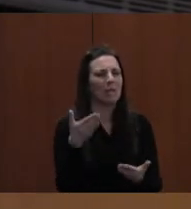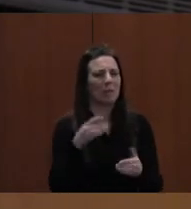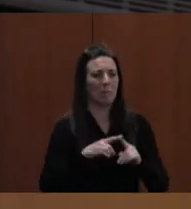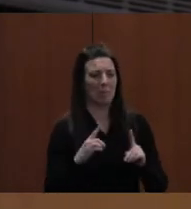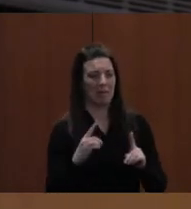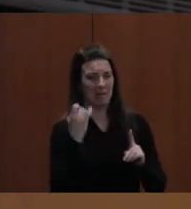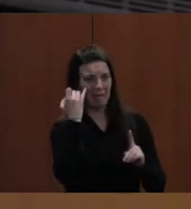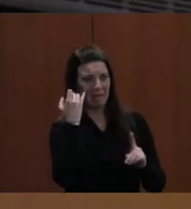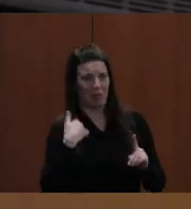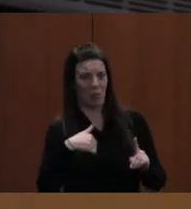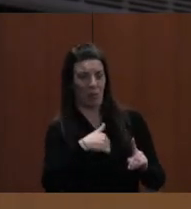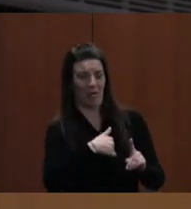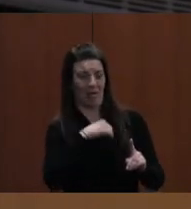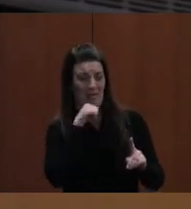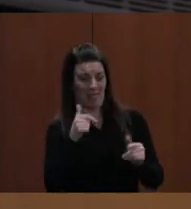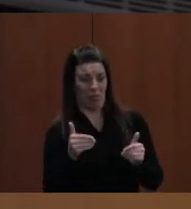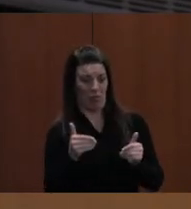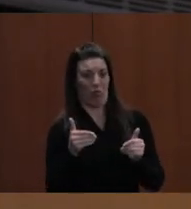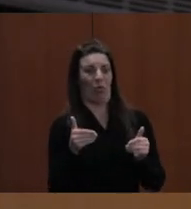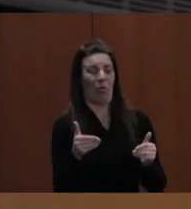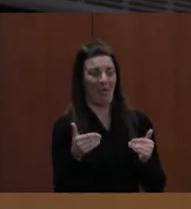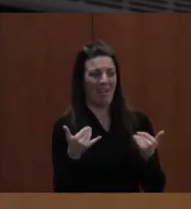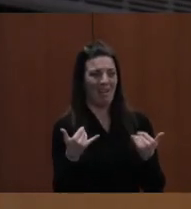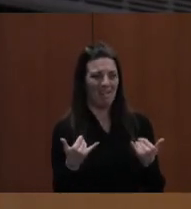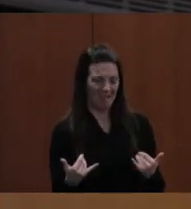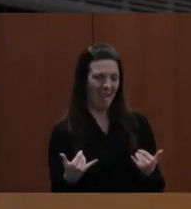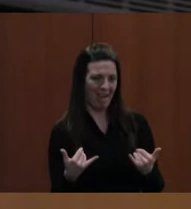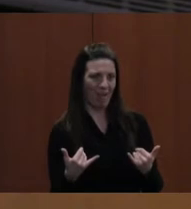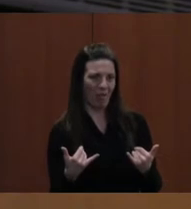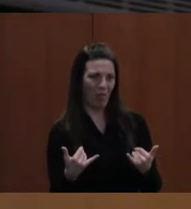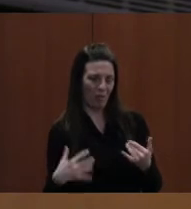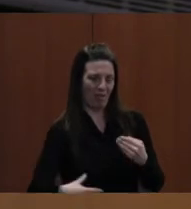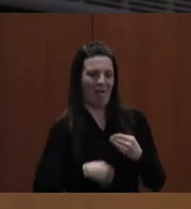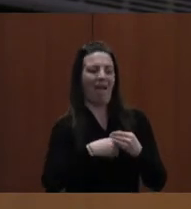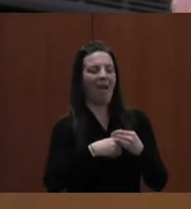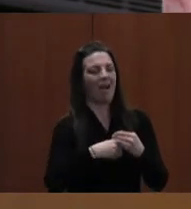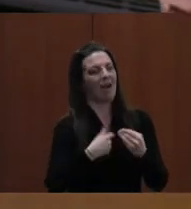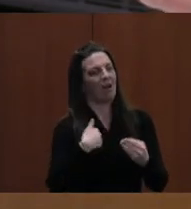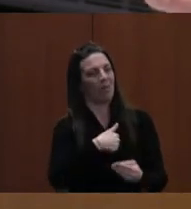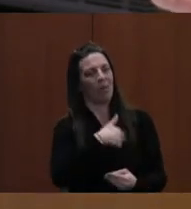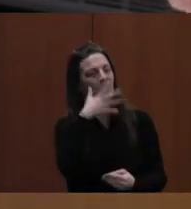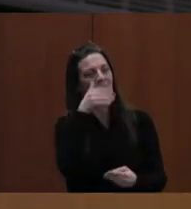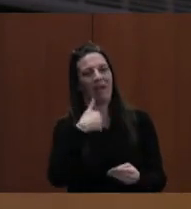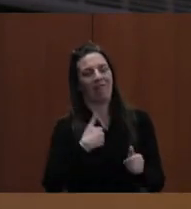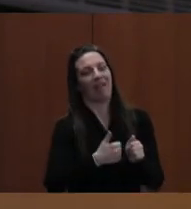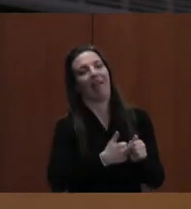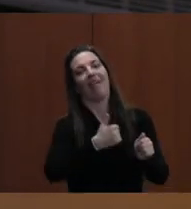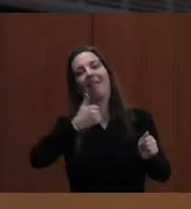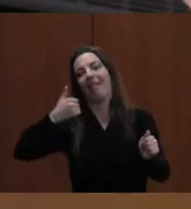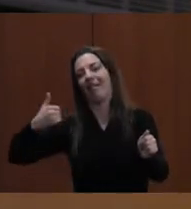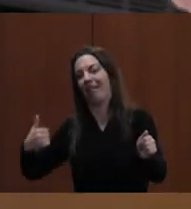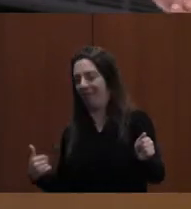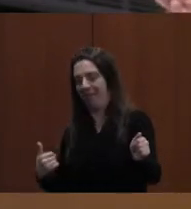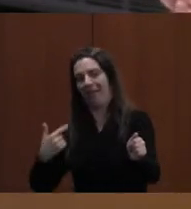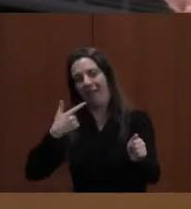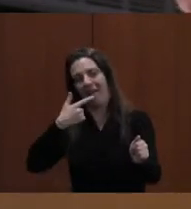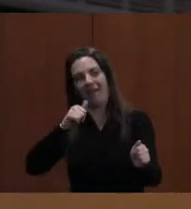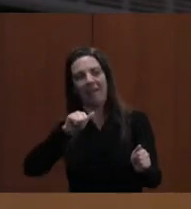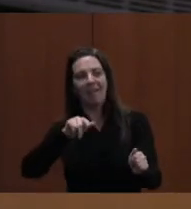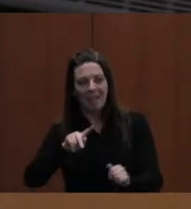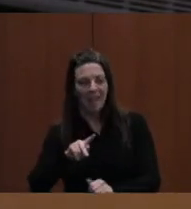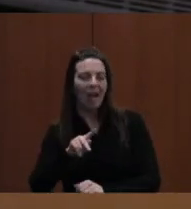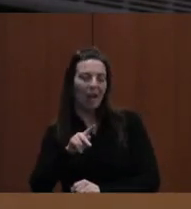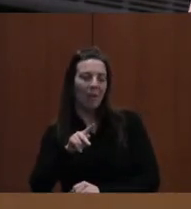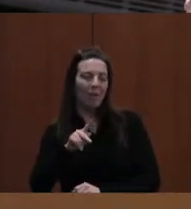do anything extra now when we definitely have that gap that's so large, and I have been saying this for a long time,